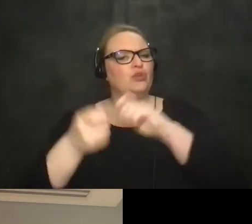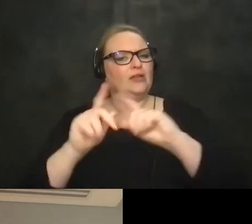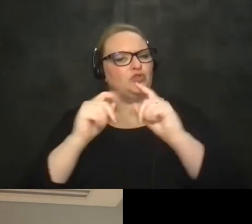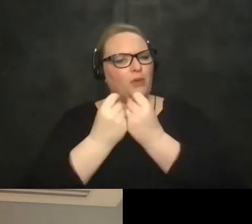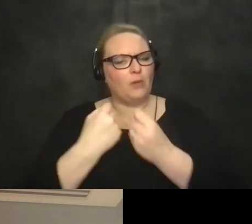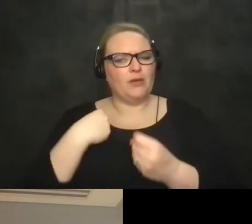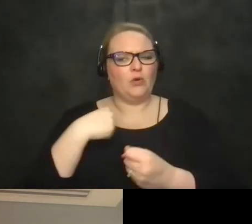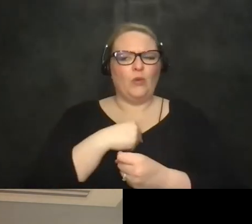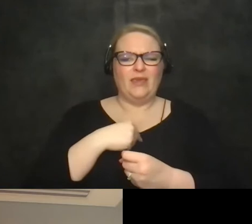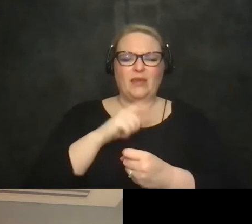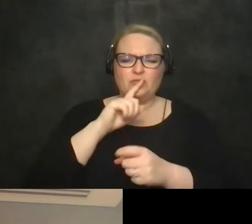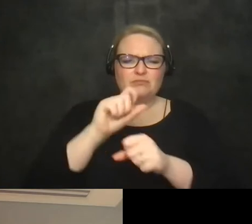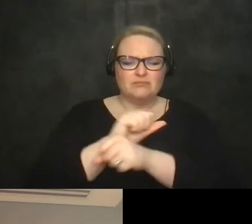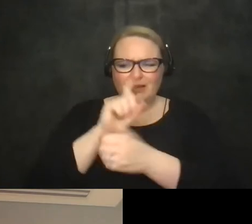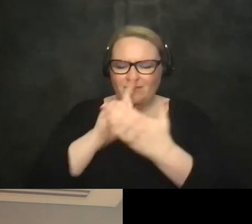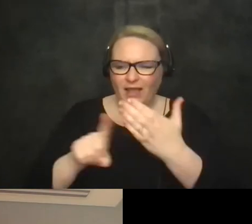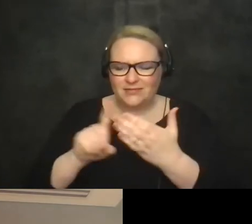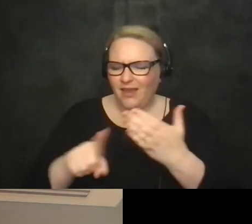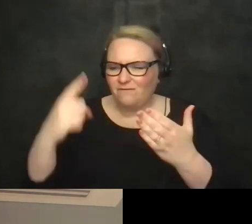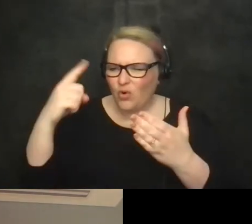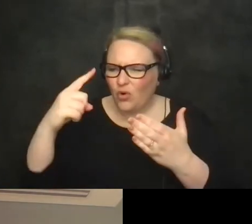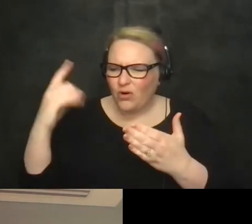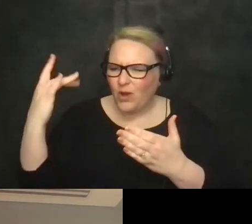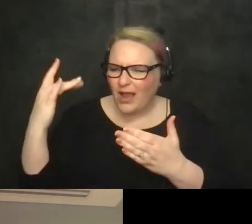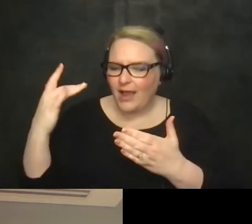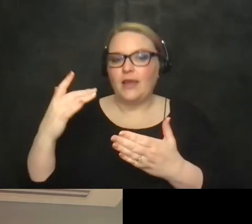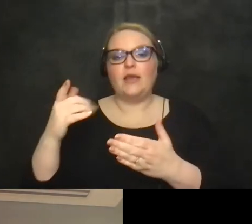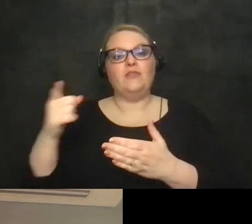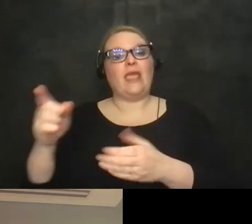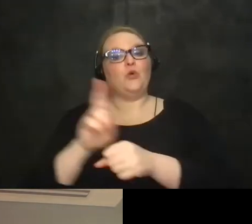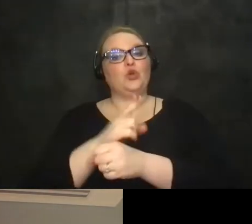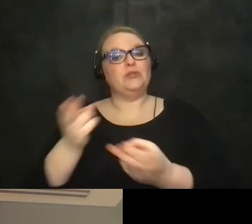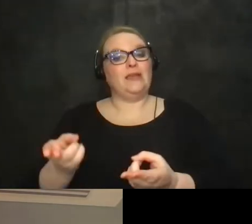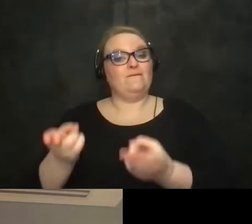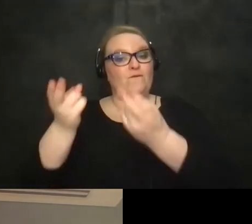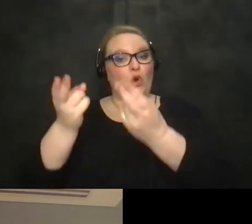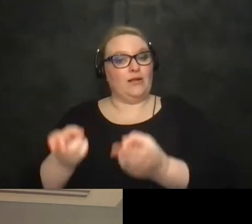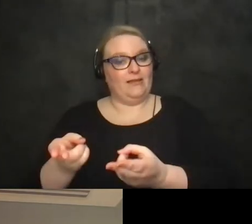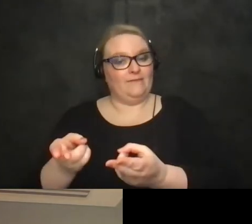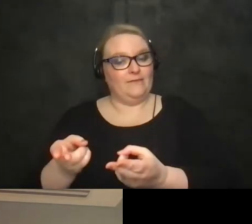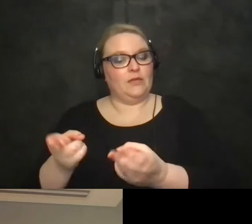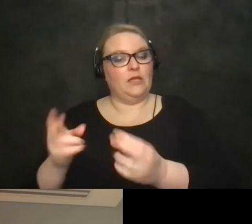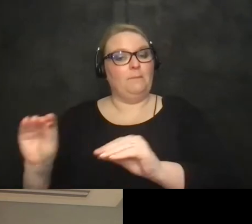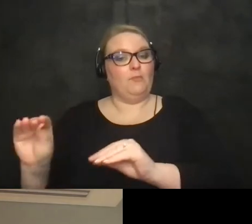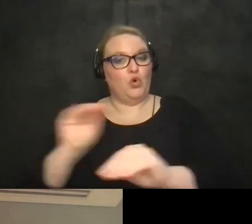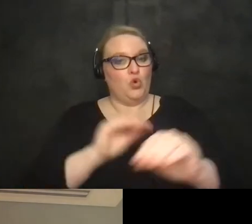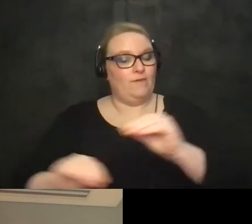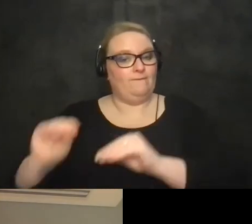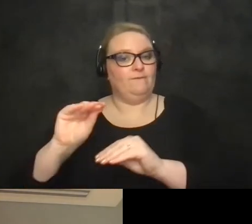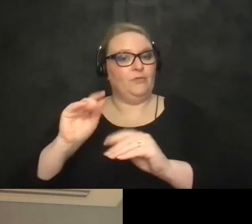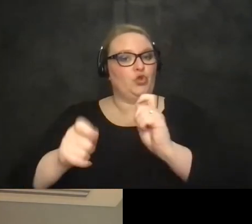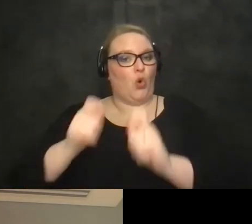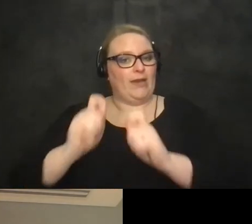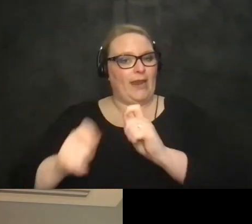really investigated it we realized when they were using the forklift to move donations around um